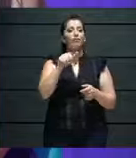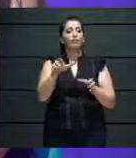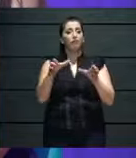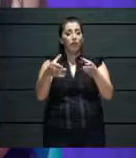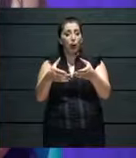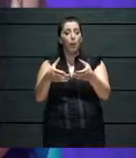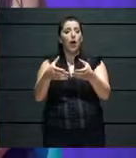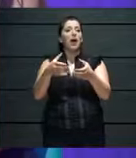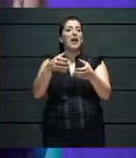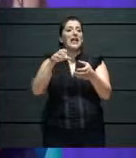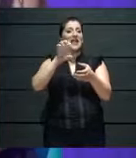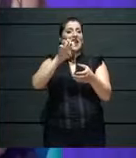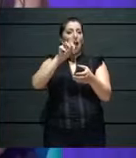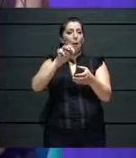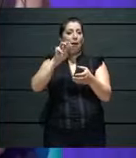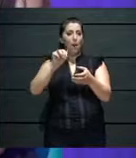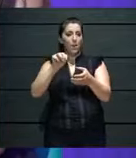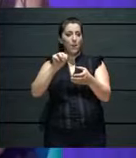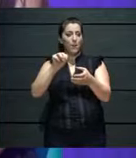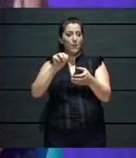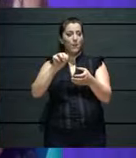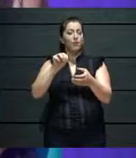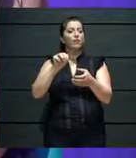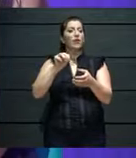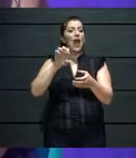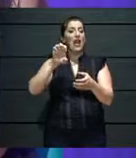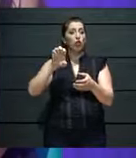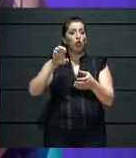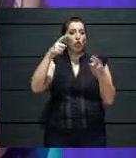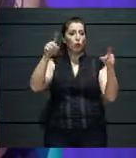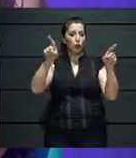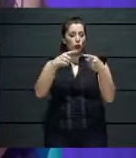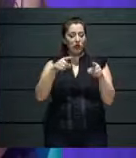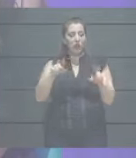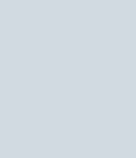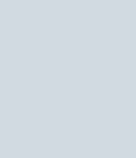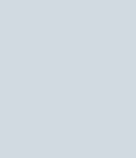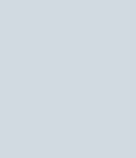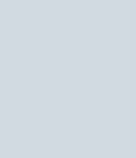Cultural Agency. Here is a short video about the organizations.